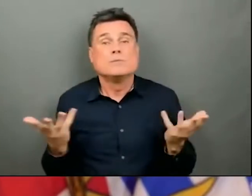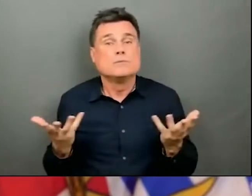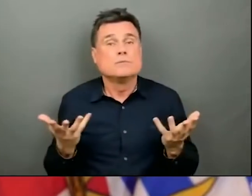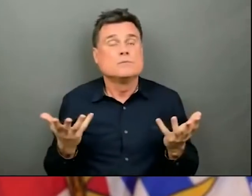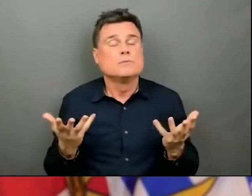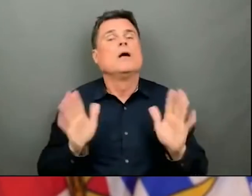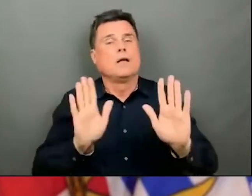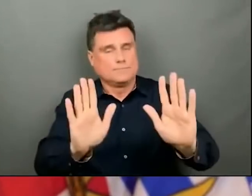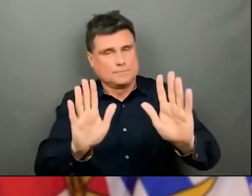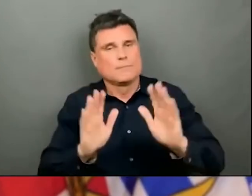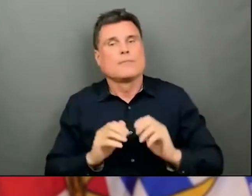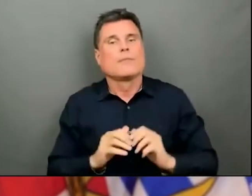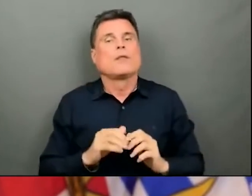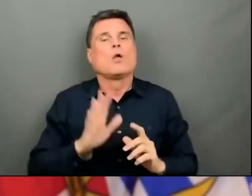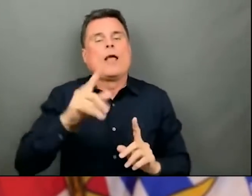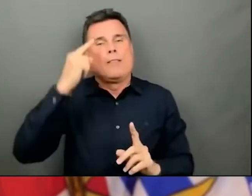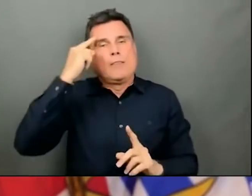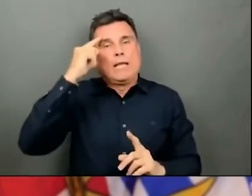most important piece.